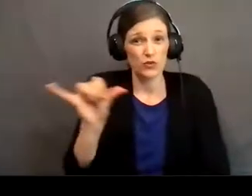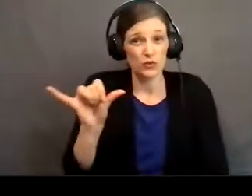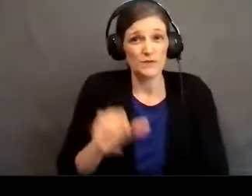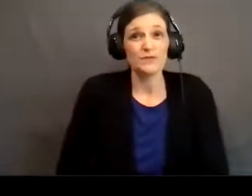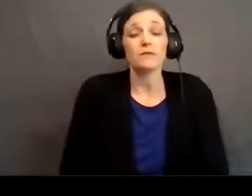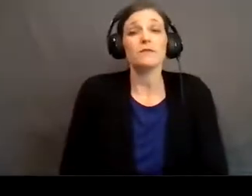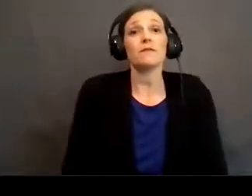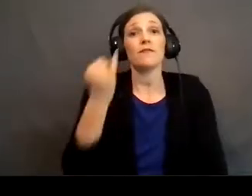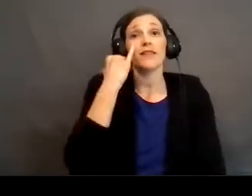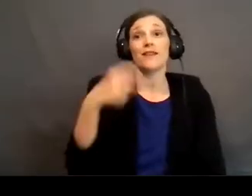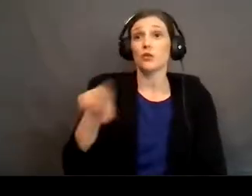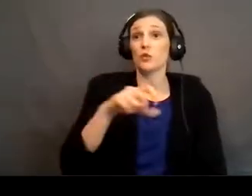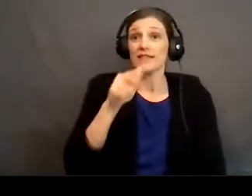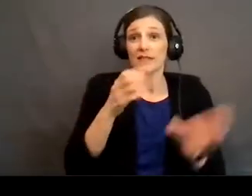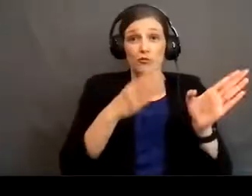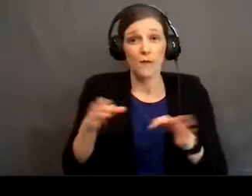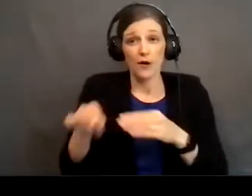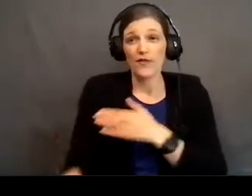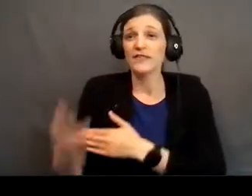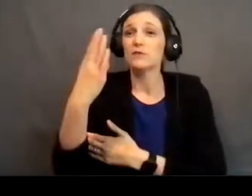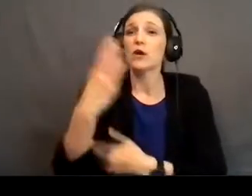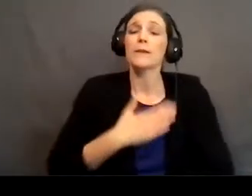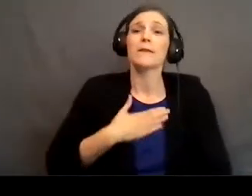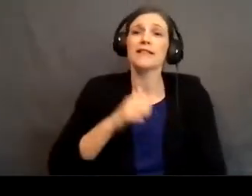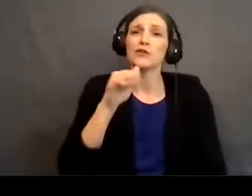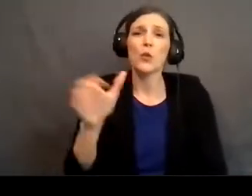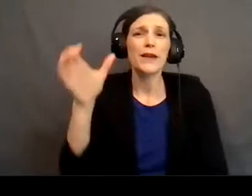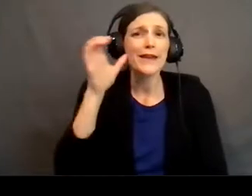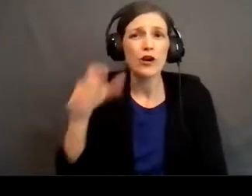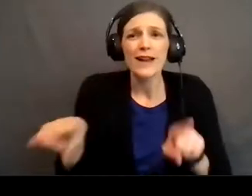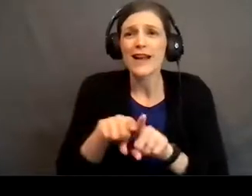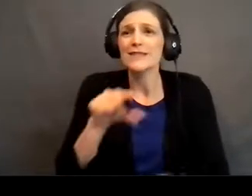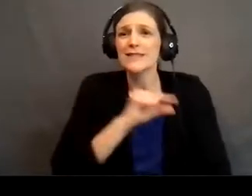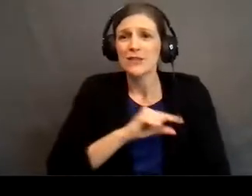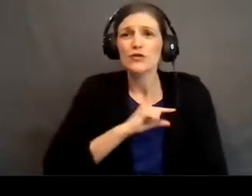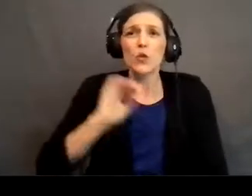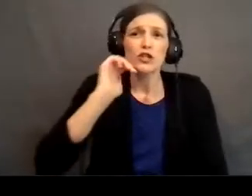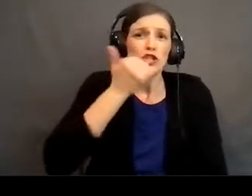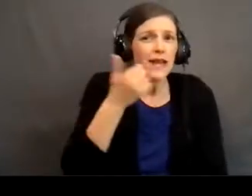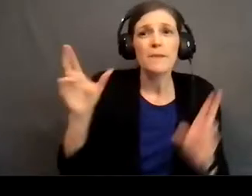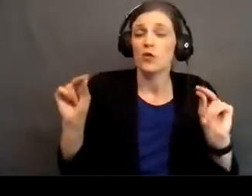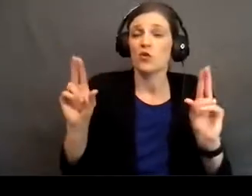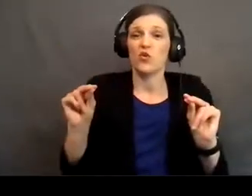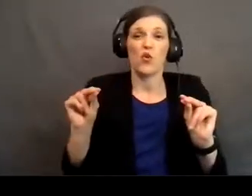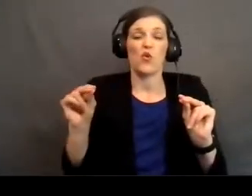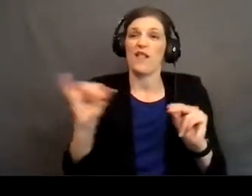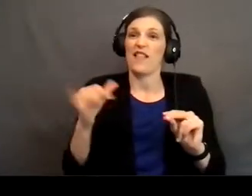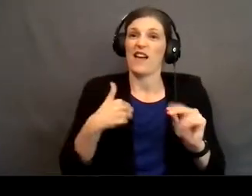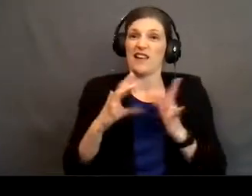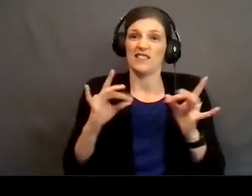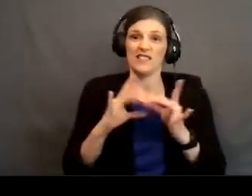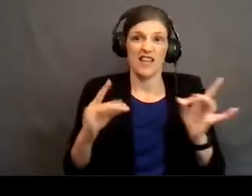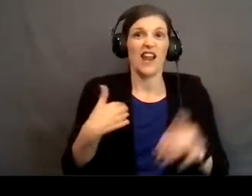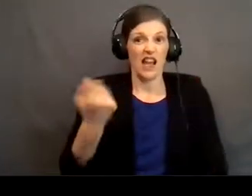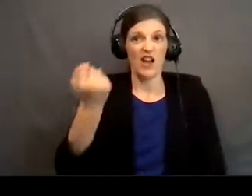And if you didn't prepare this morning please don't hear this as guilt or shame. Like I said I'm right there I've